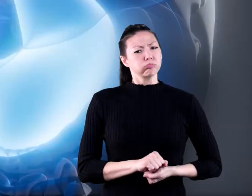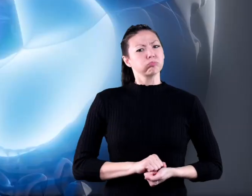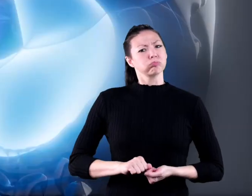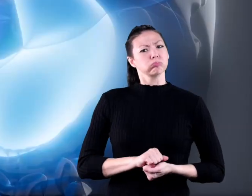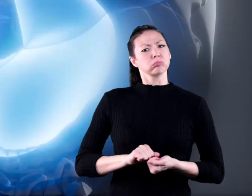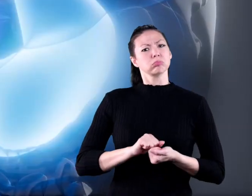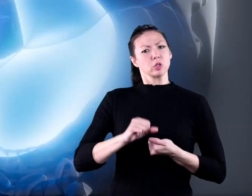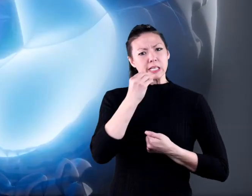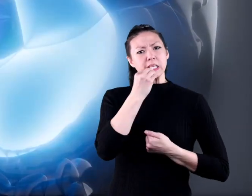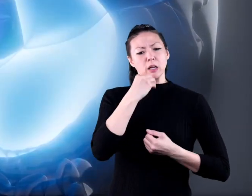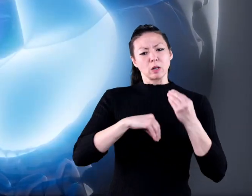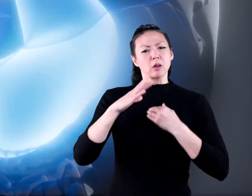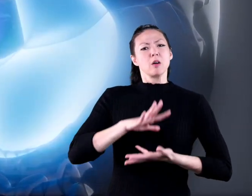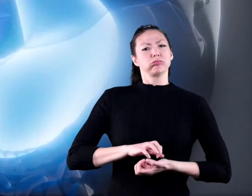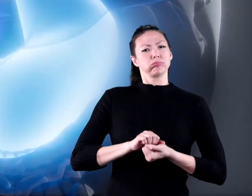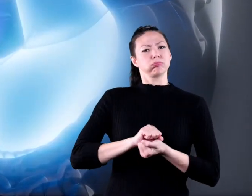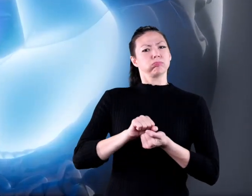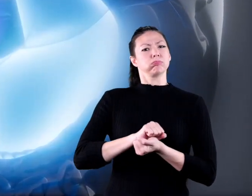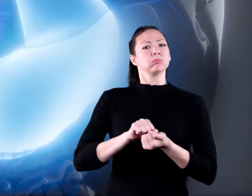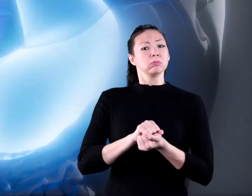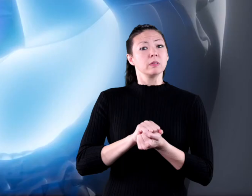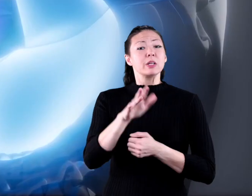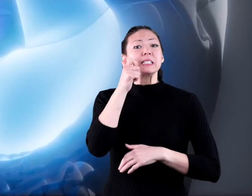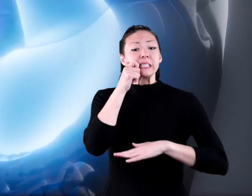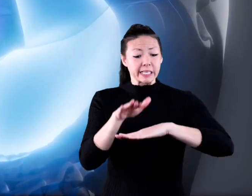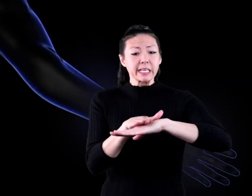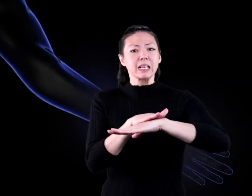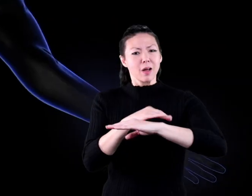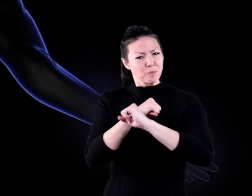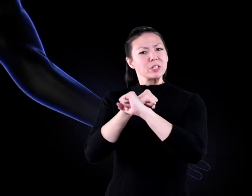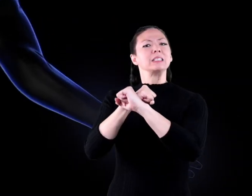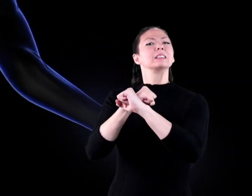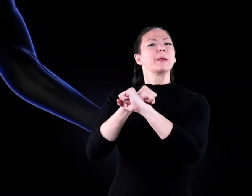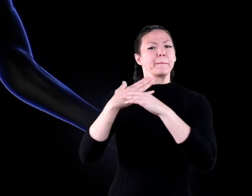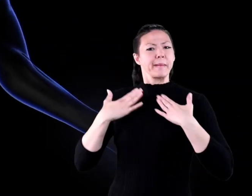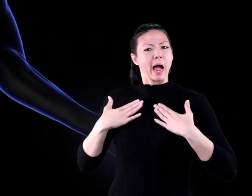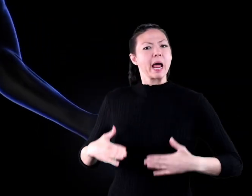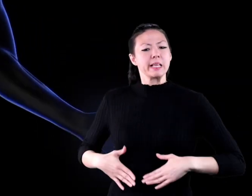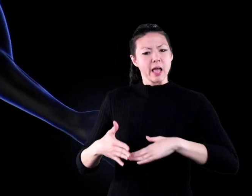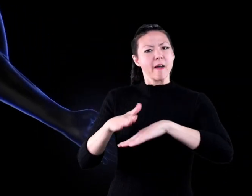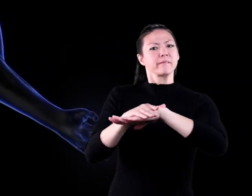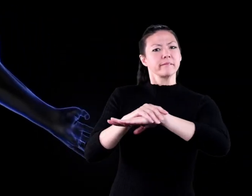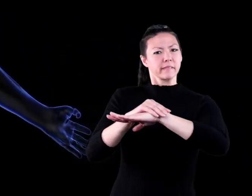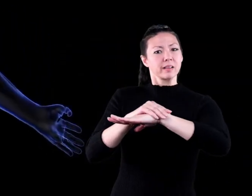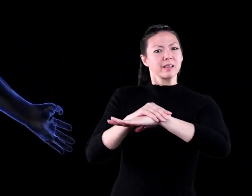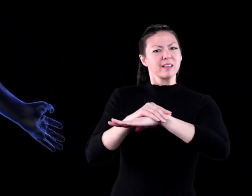Your stomach digests your food. Your skin protects your body.